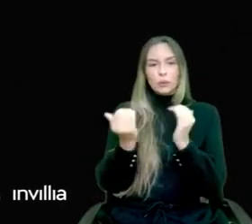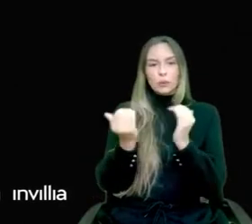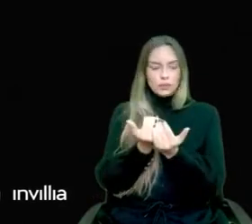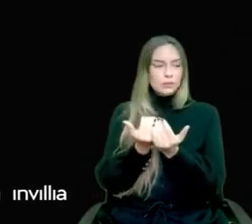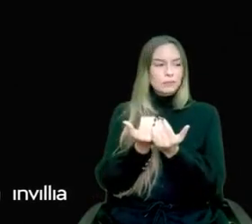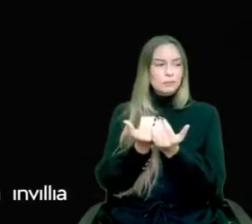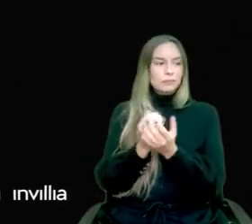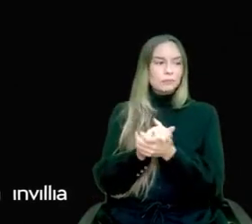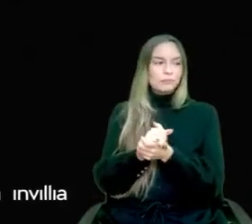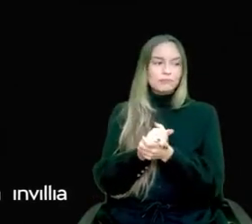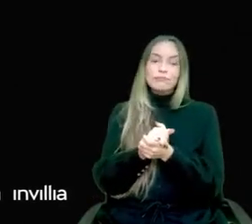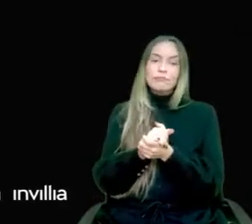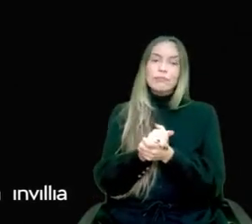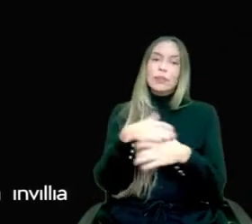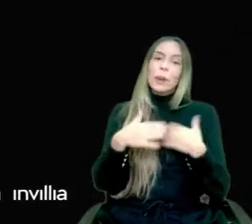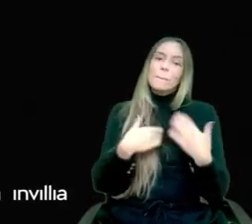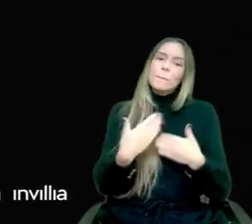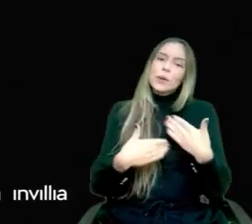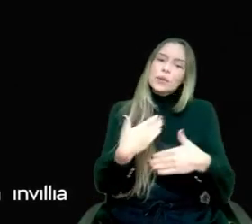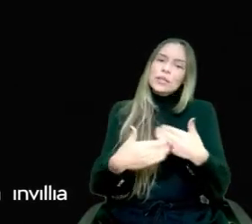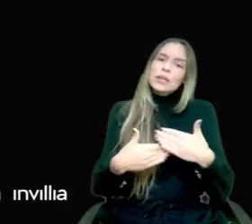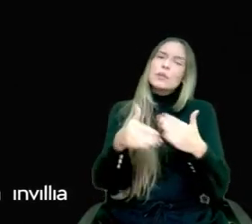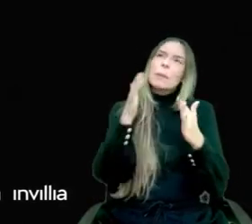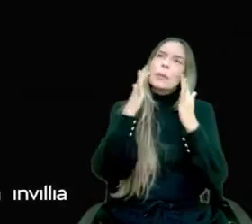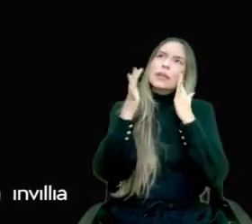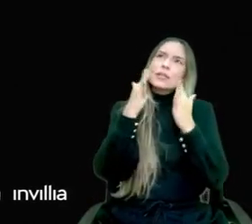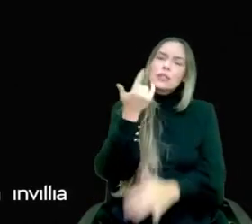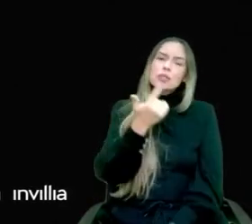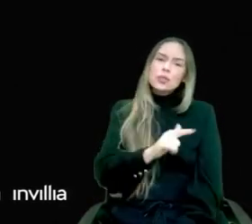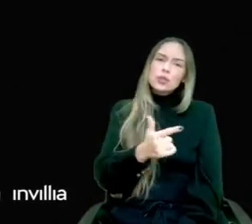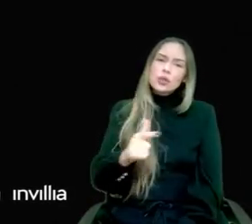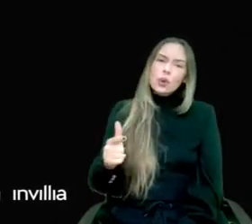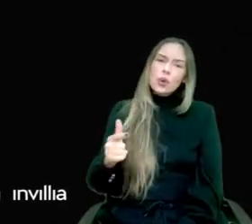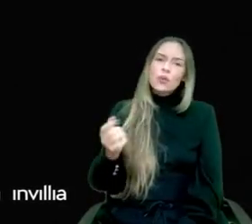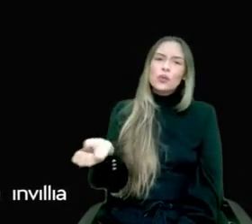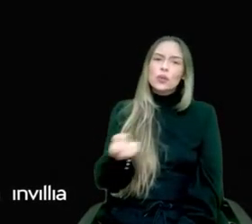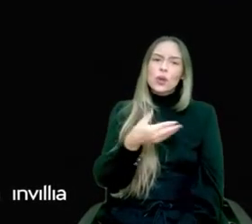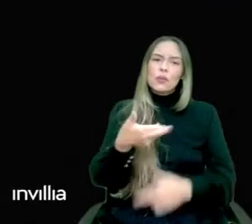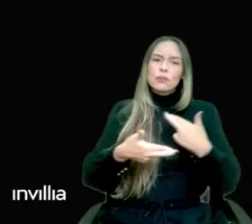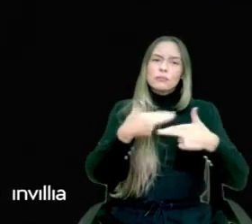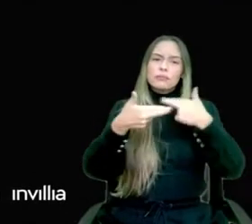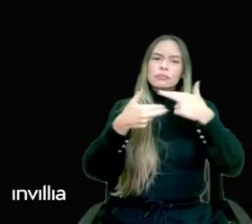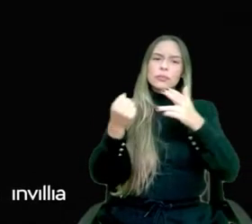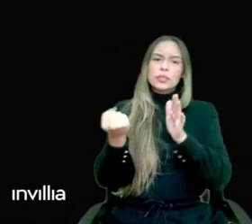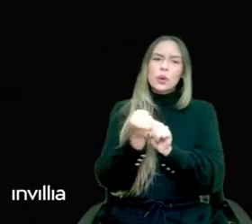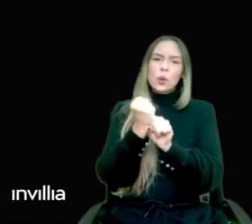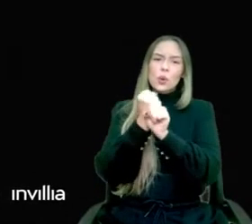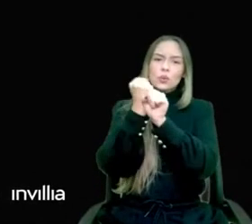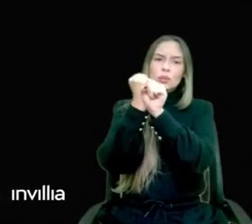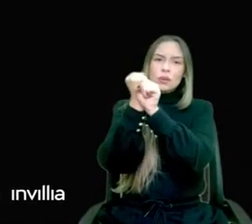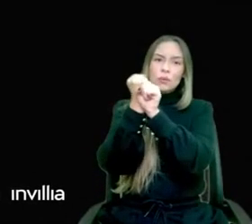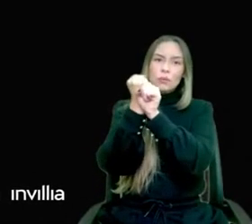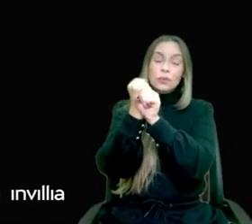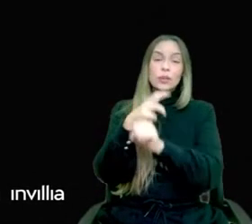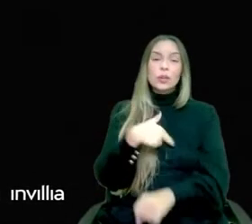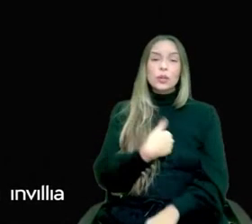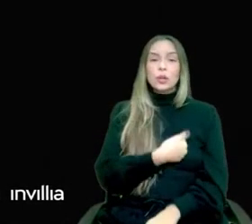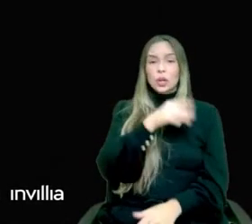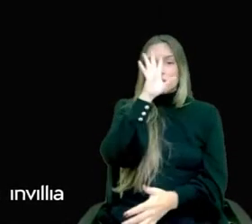process of rethinking and rebuilding their infrastructure, we decided to create